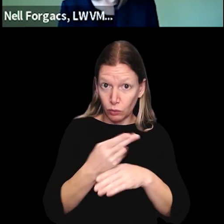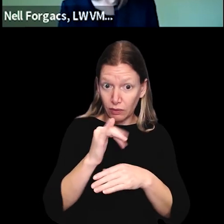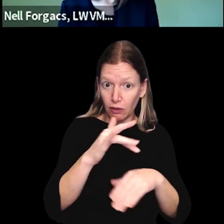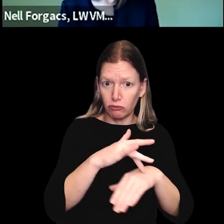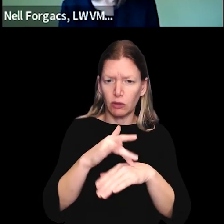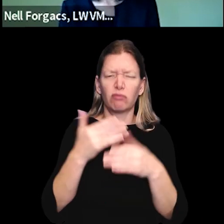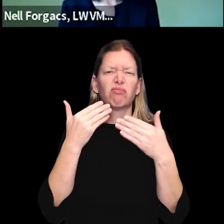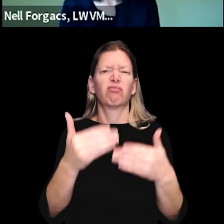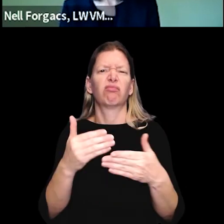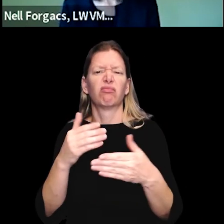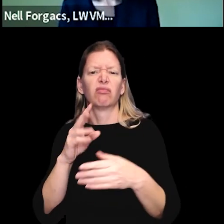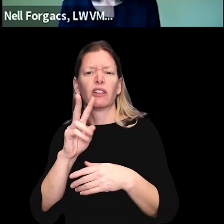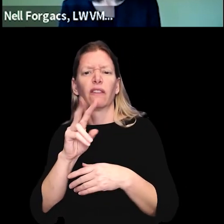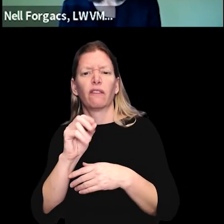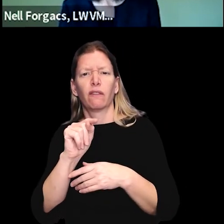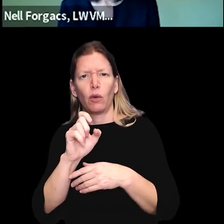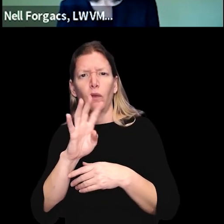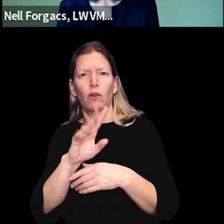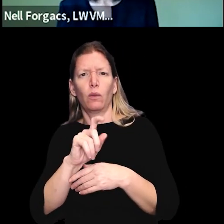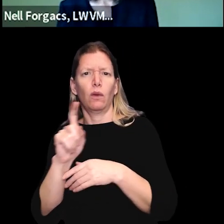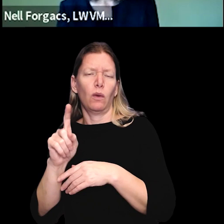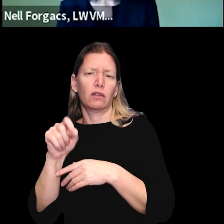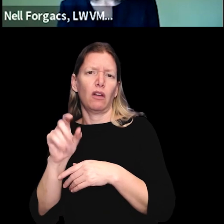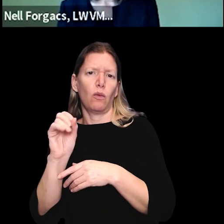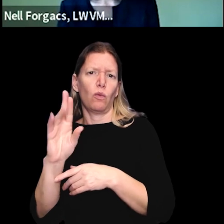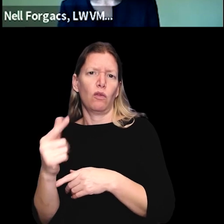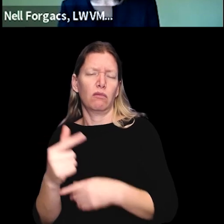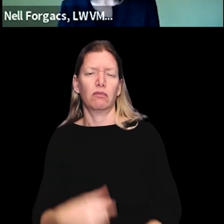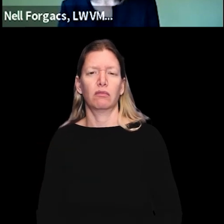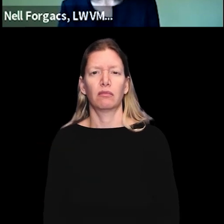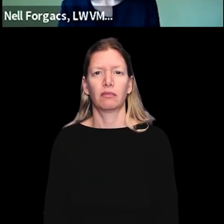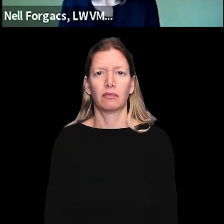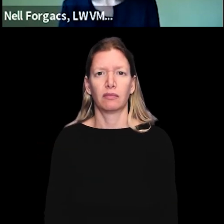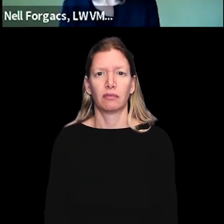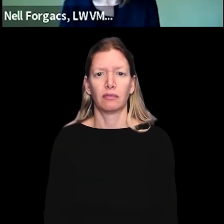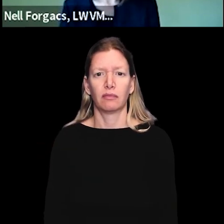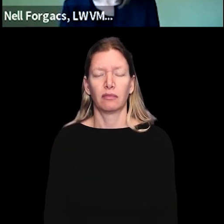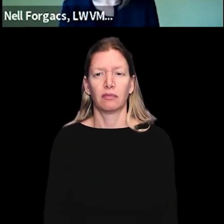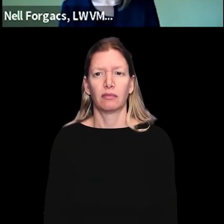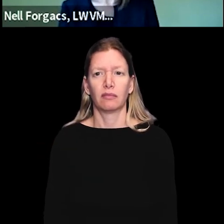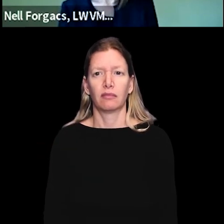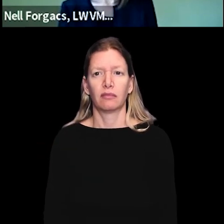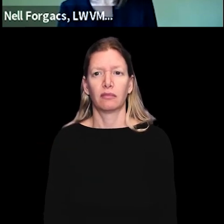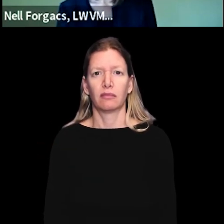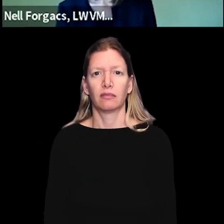like to use this resource, you can access it at vote for one one dot org.